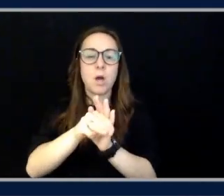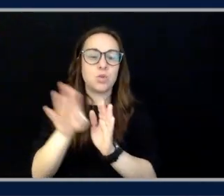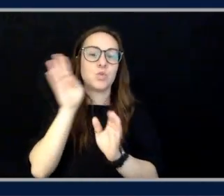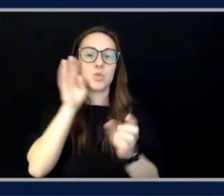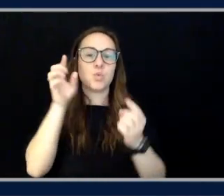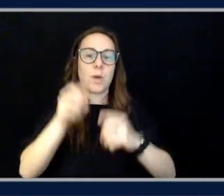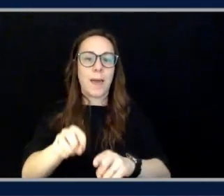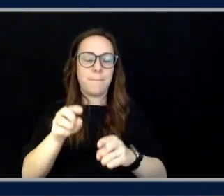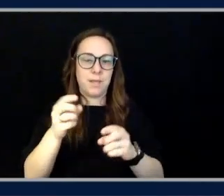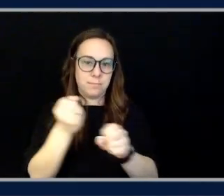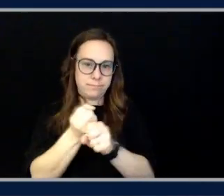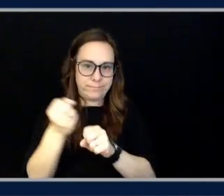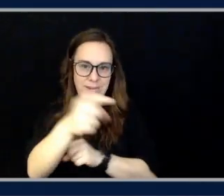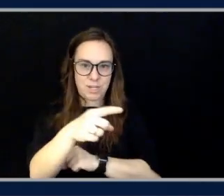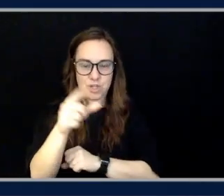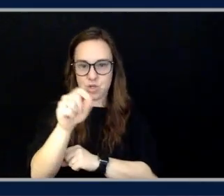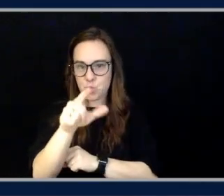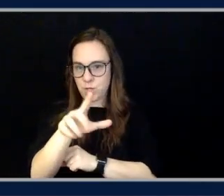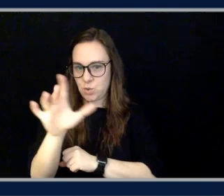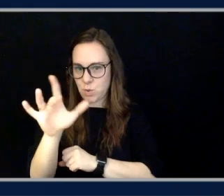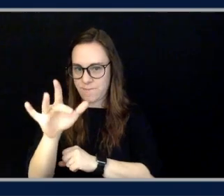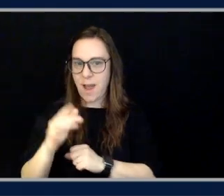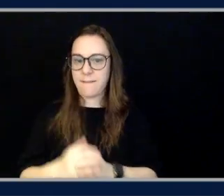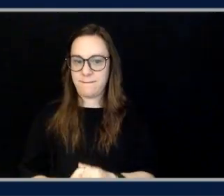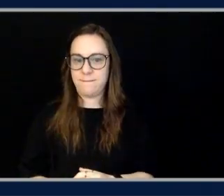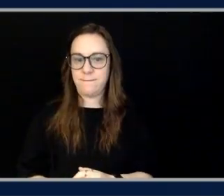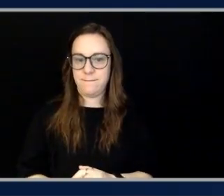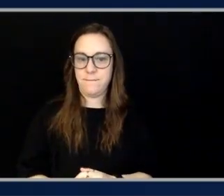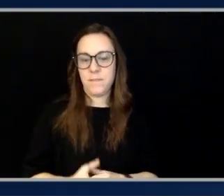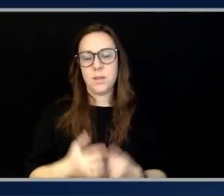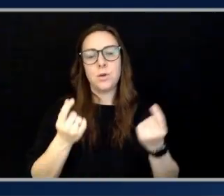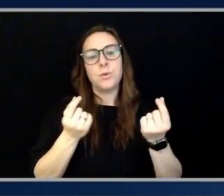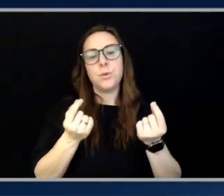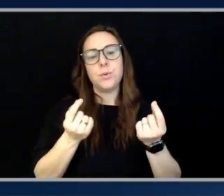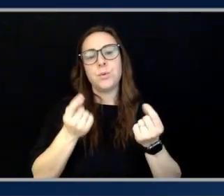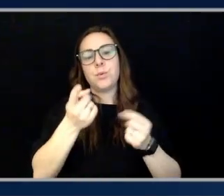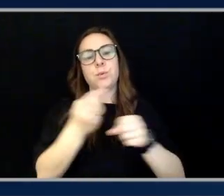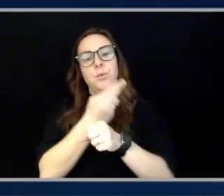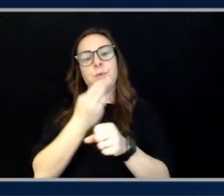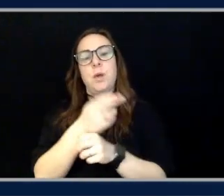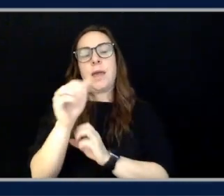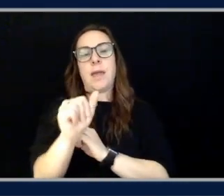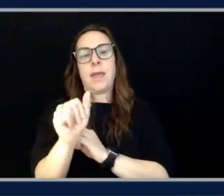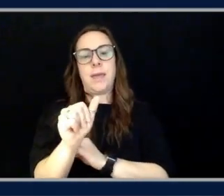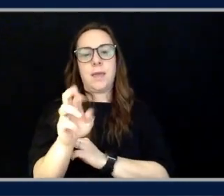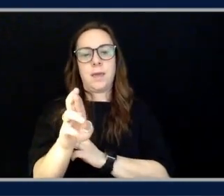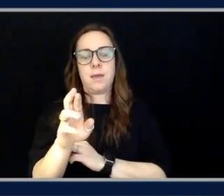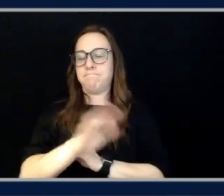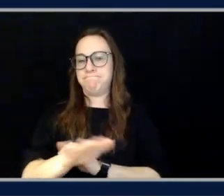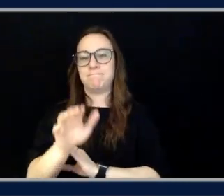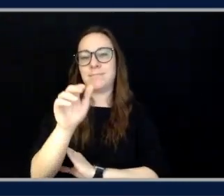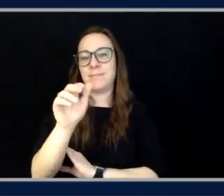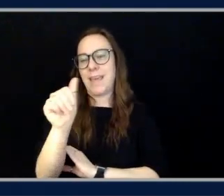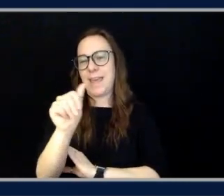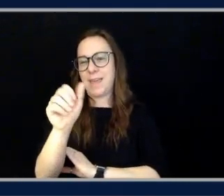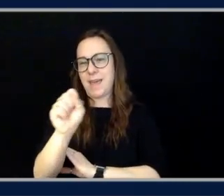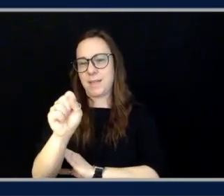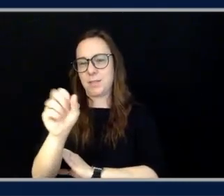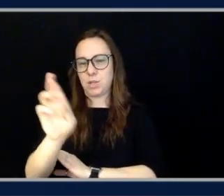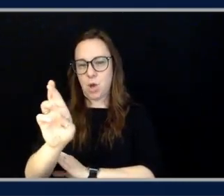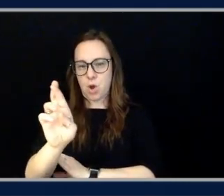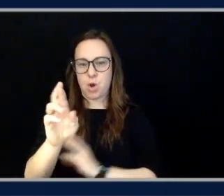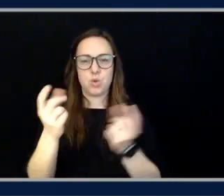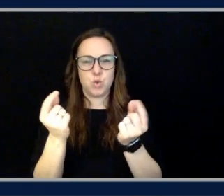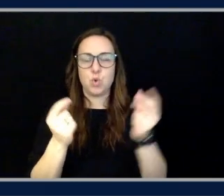And normally what you do is you'd essentially use ASR, which is an audio sort of transcription. You take the audio, convert it to text,